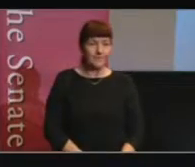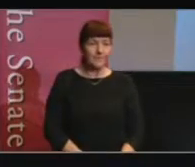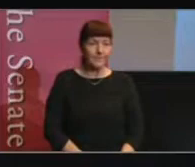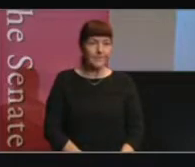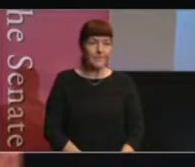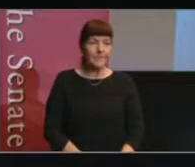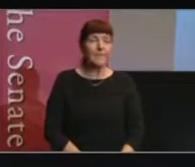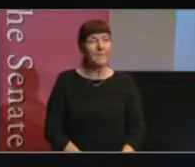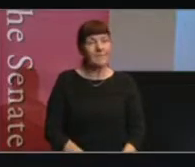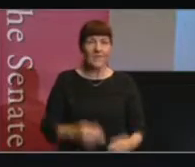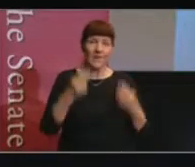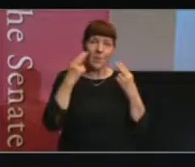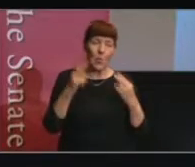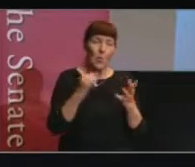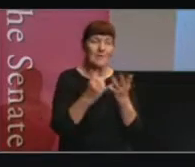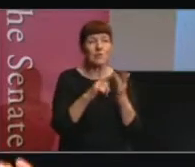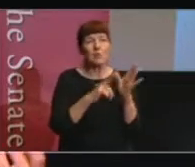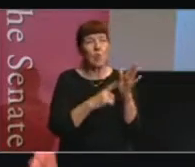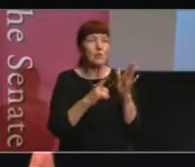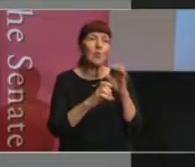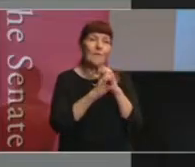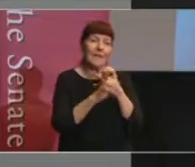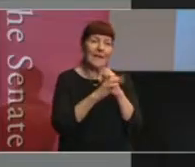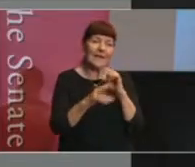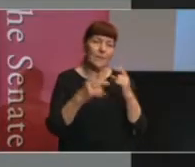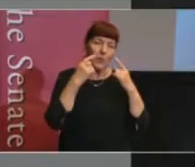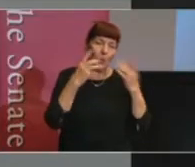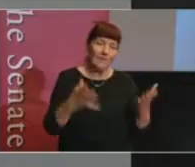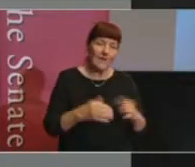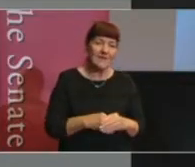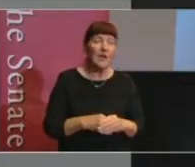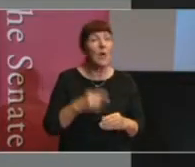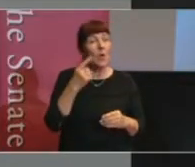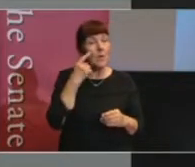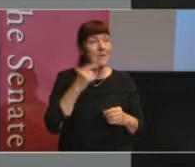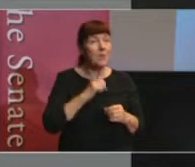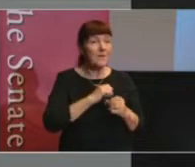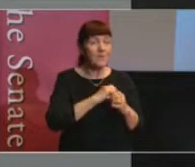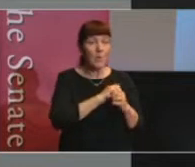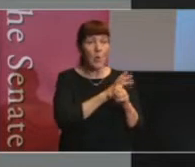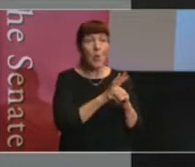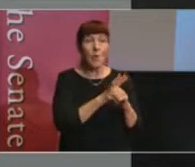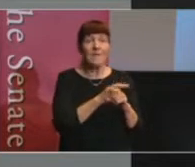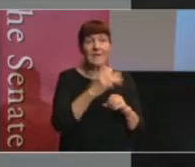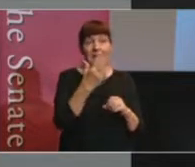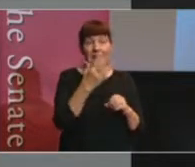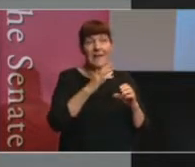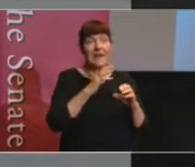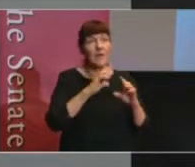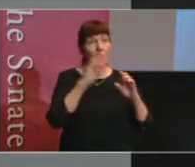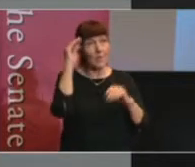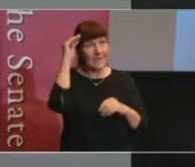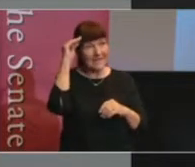Social media, pretty obvious. We've seen this with the COVID-19 committee. Really, really fascinating.